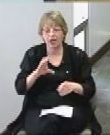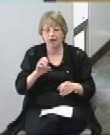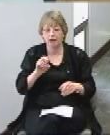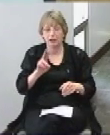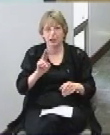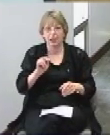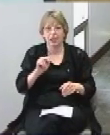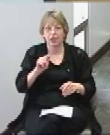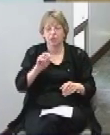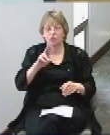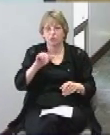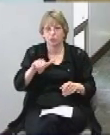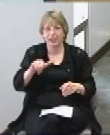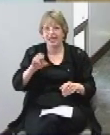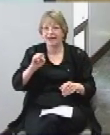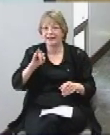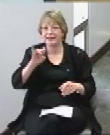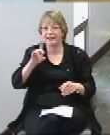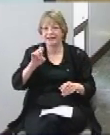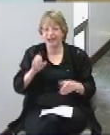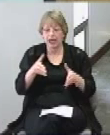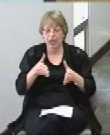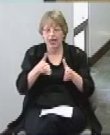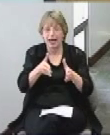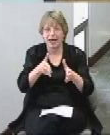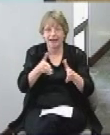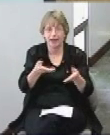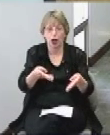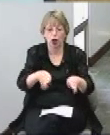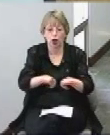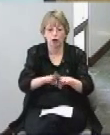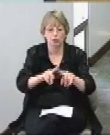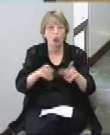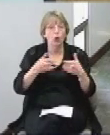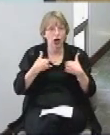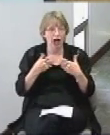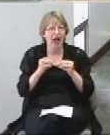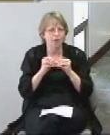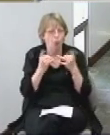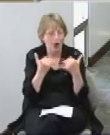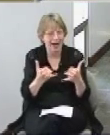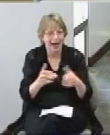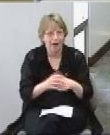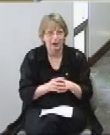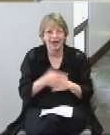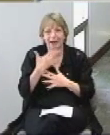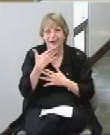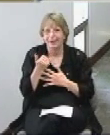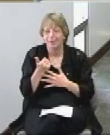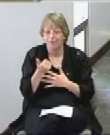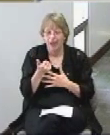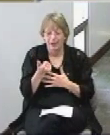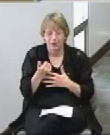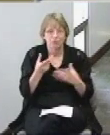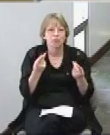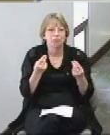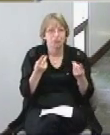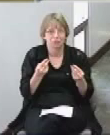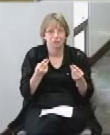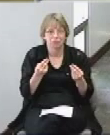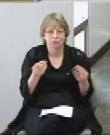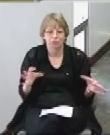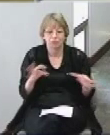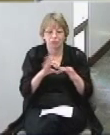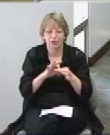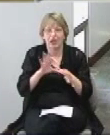was closed but we're going to end up with a lot more than that the best thing we did was partner with